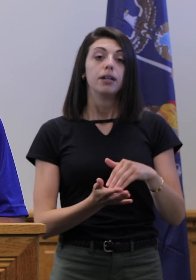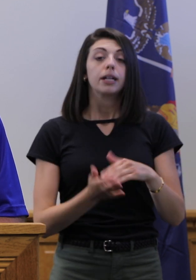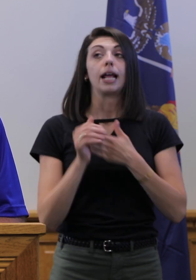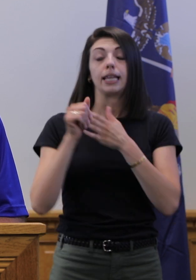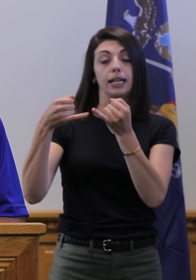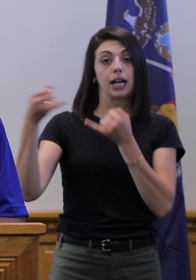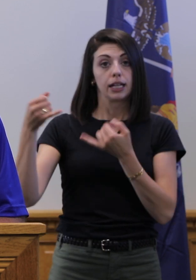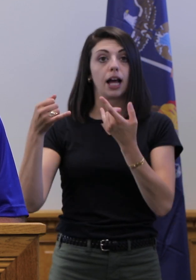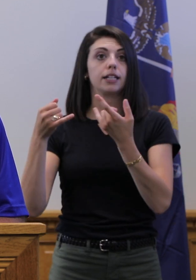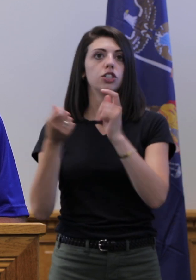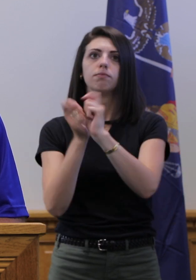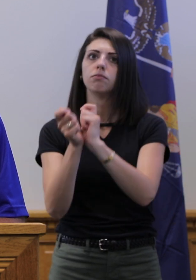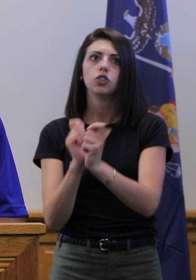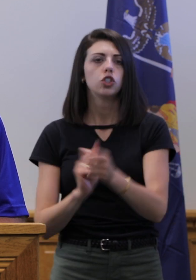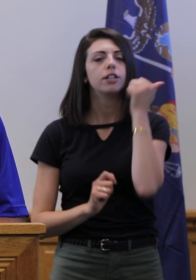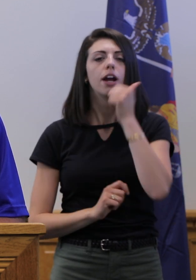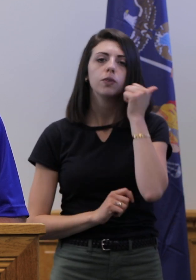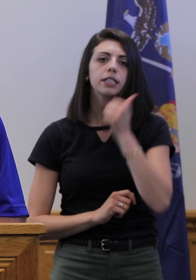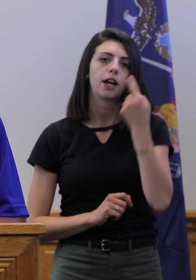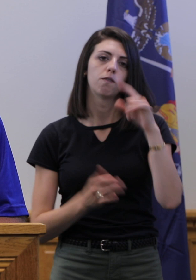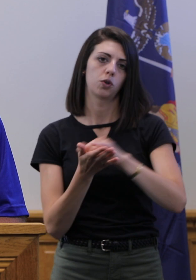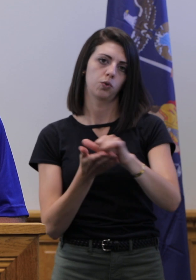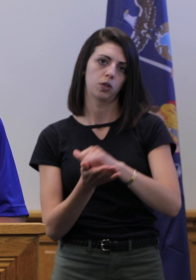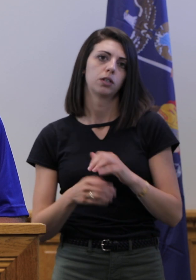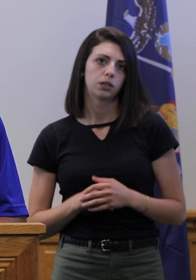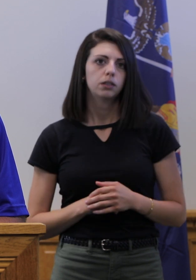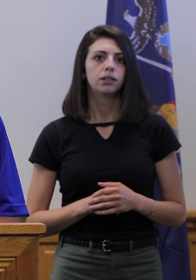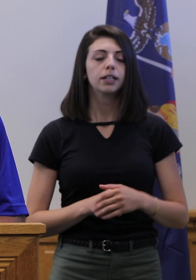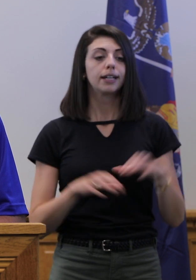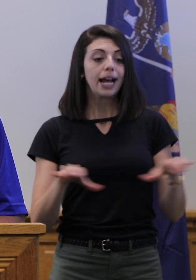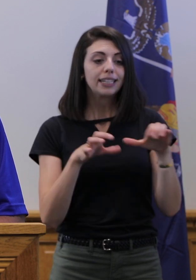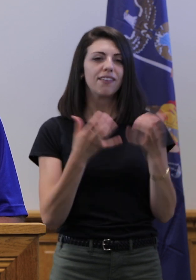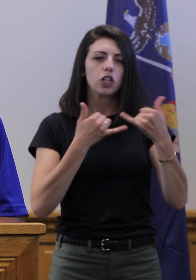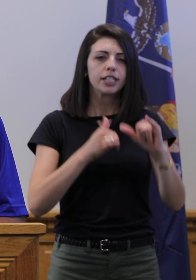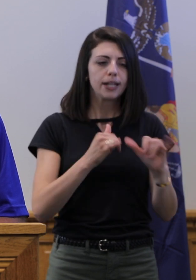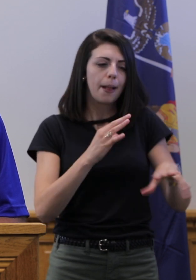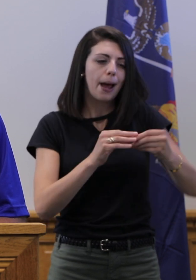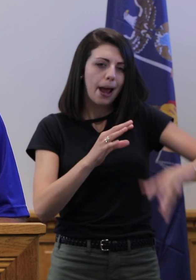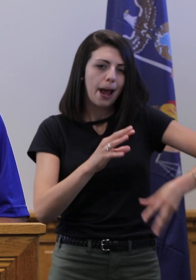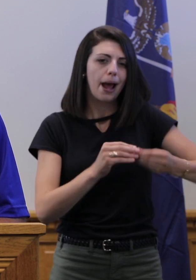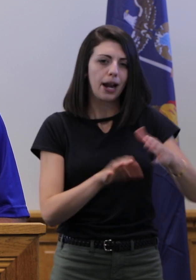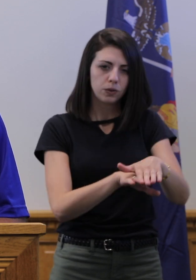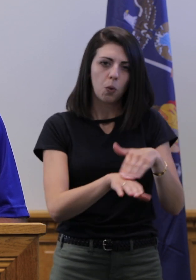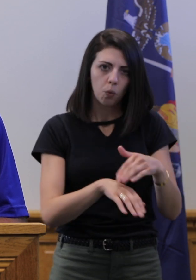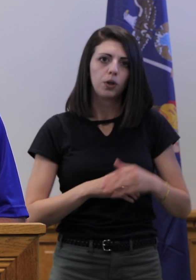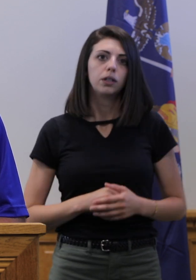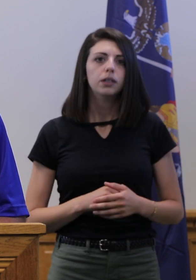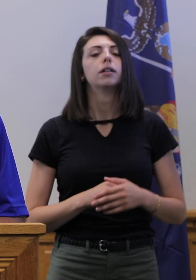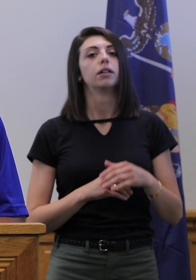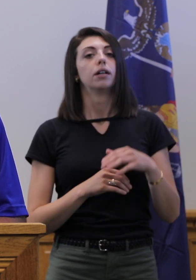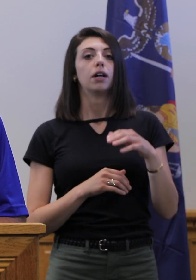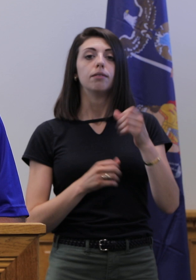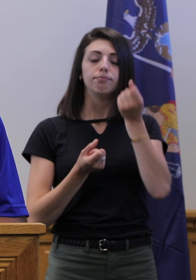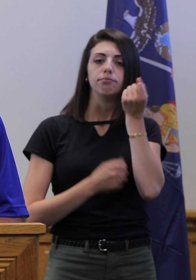from New York State is changing daily. Activities are still being phased in. I assure you that the leaders of the Central New York Regional Counties